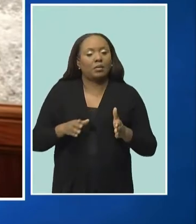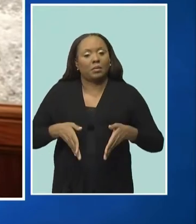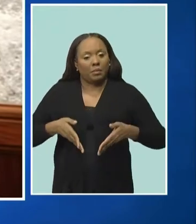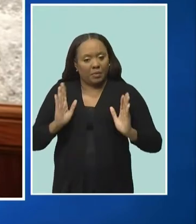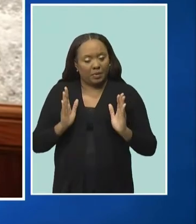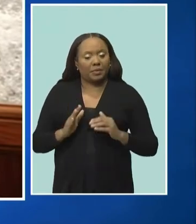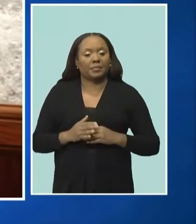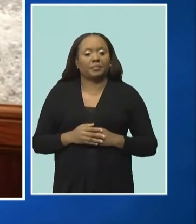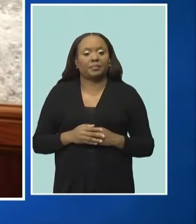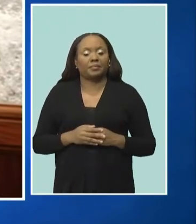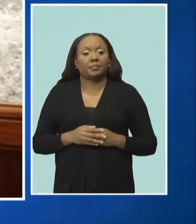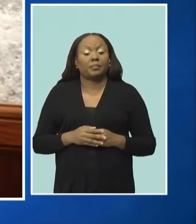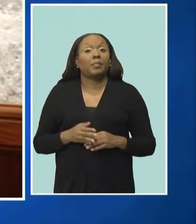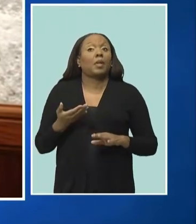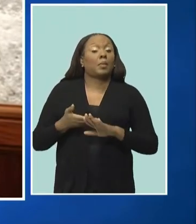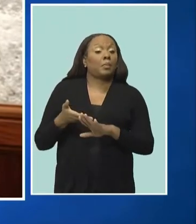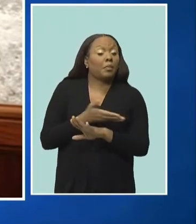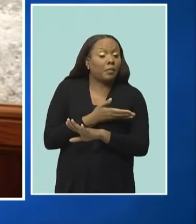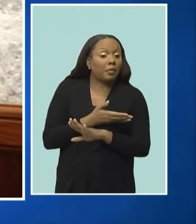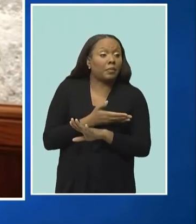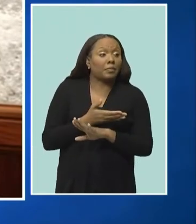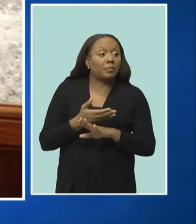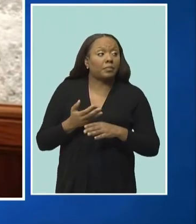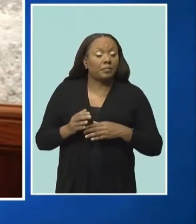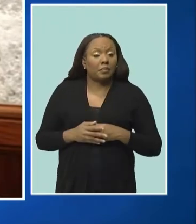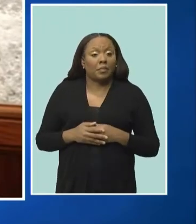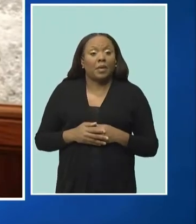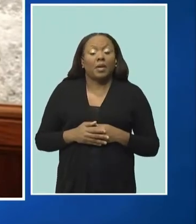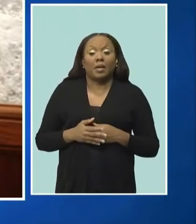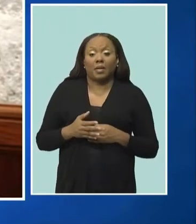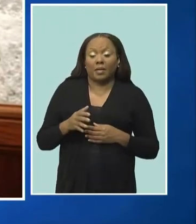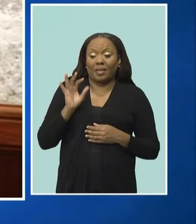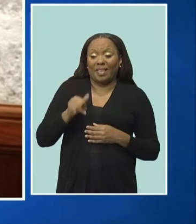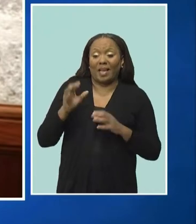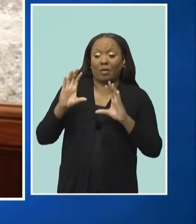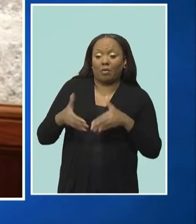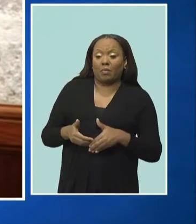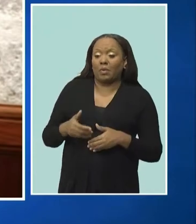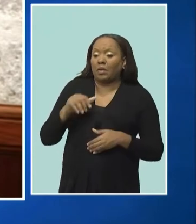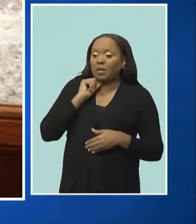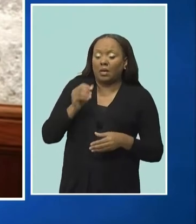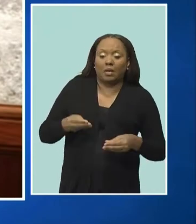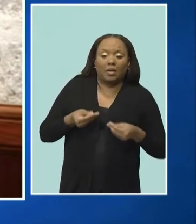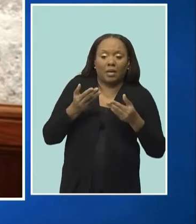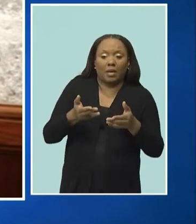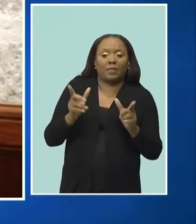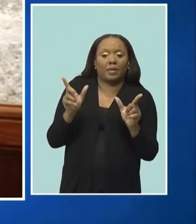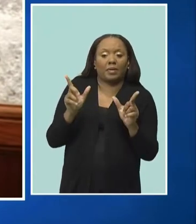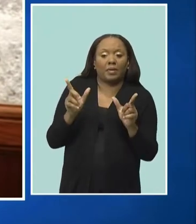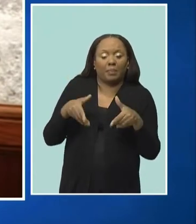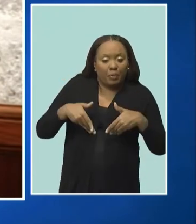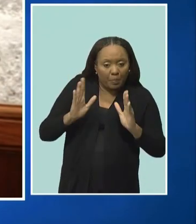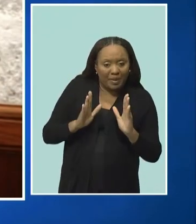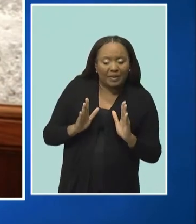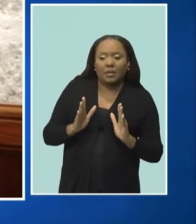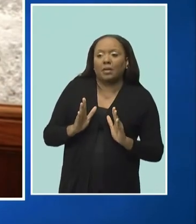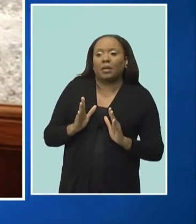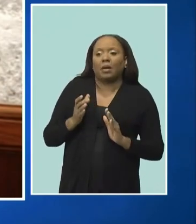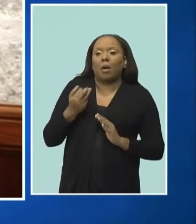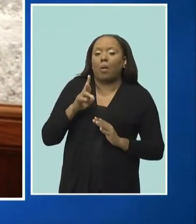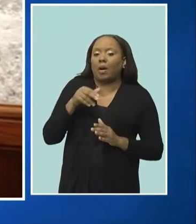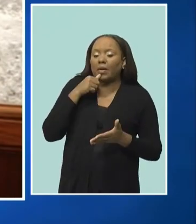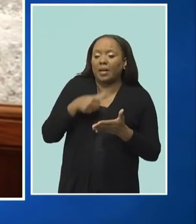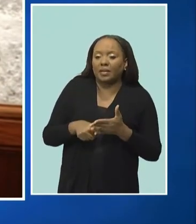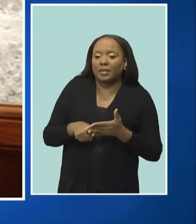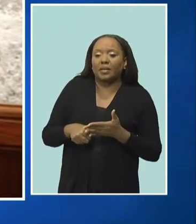The difficulty before was that having not issued the permit, but only providing an approval letter, one cannot therefore